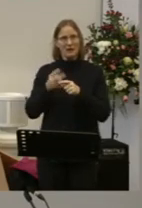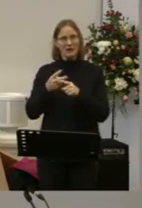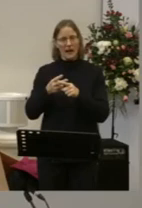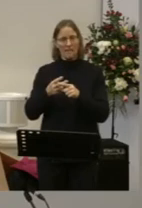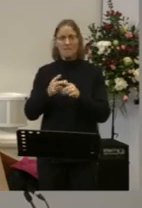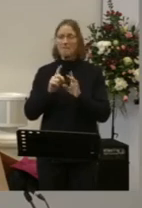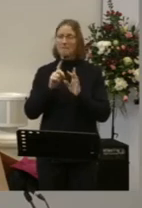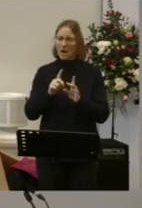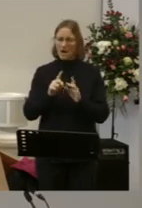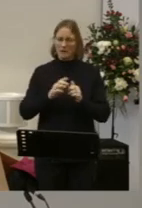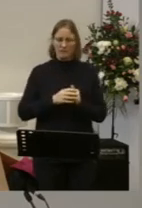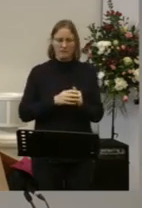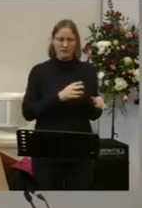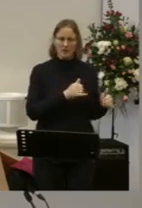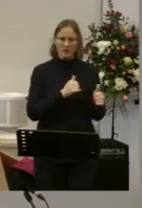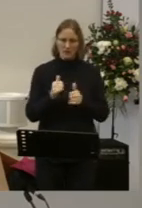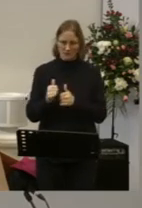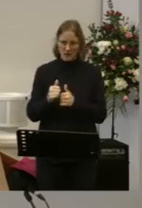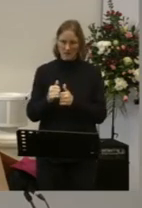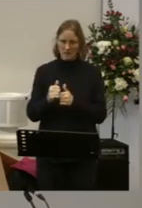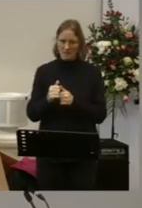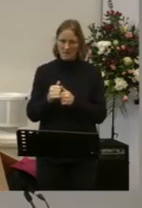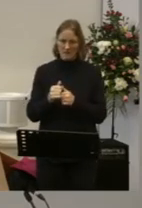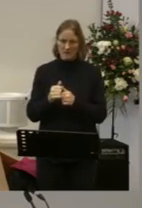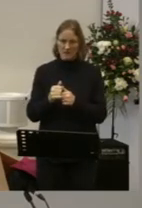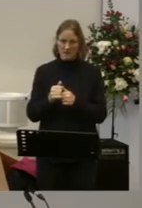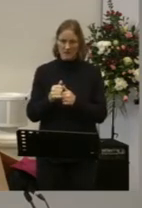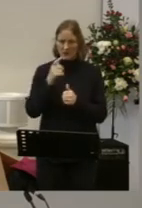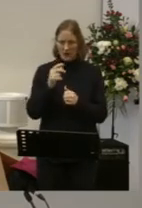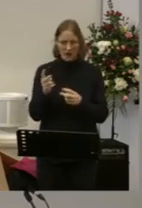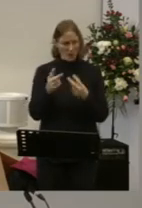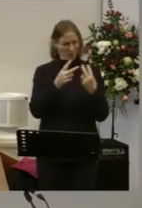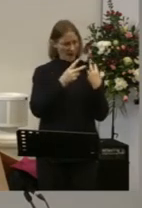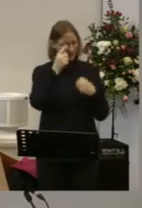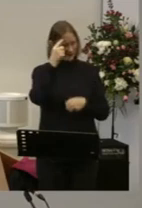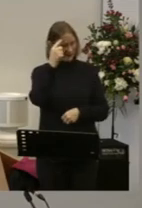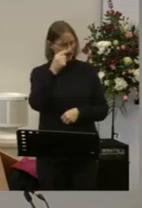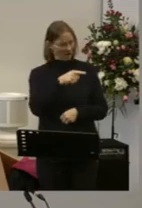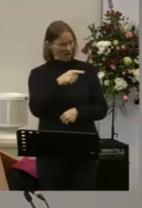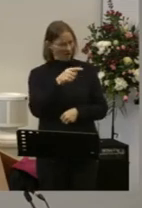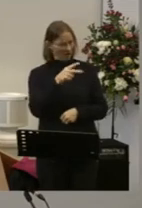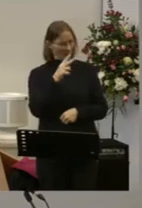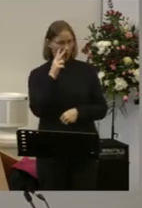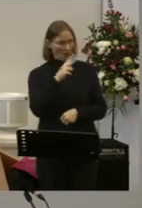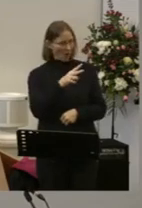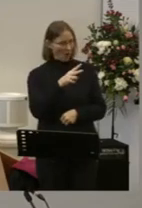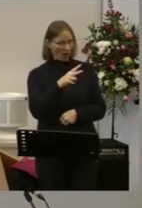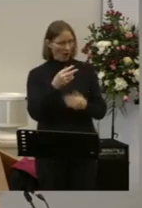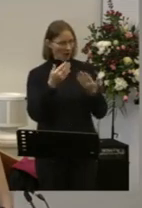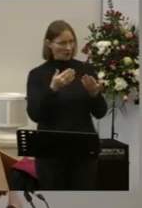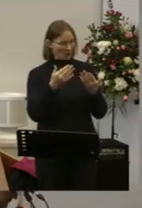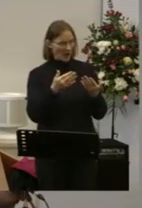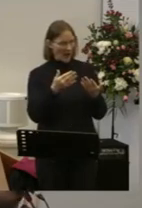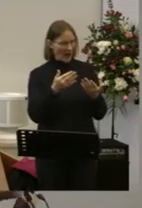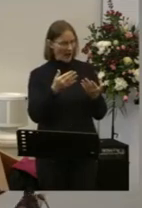further When you have a day like that And say to yourself Well Look at the day I've had Look at the things I've done I must